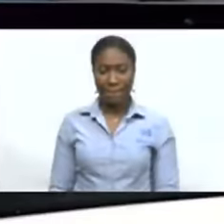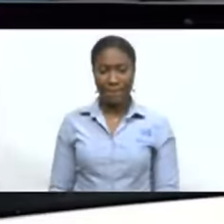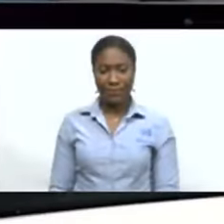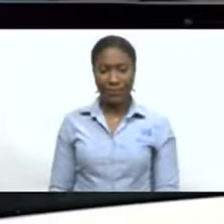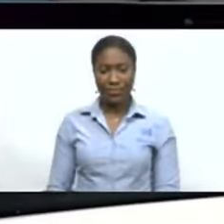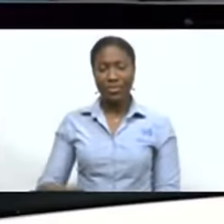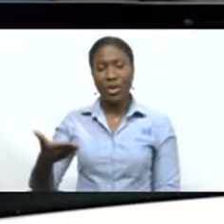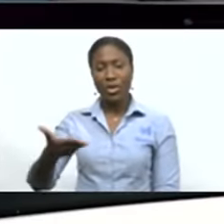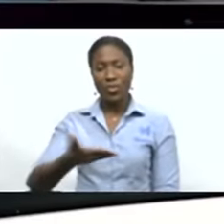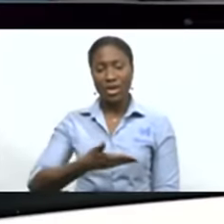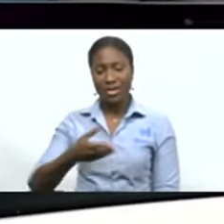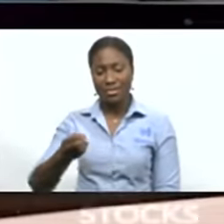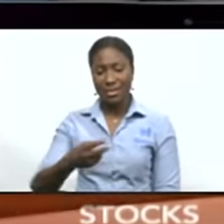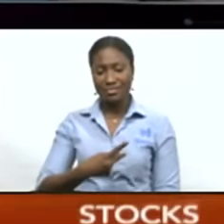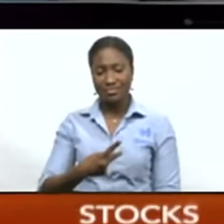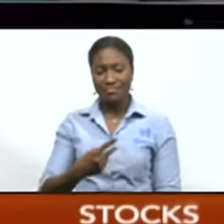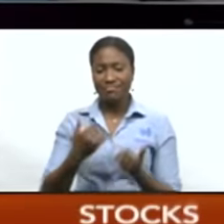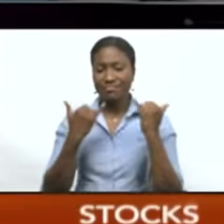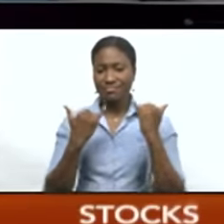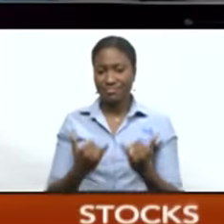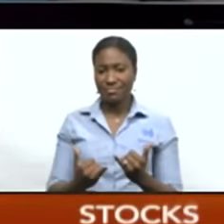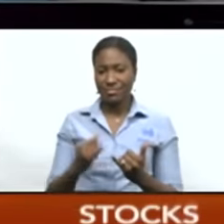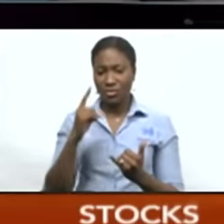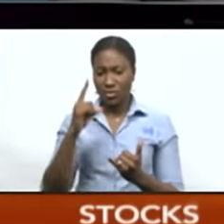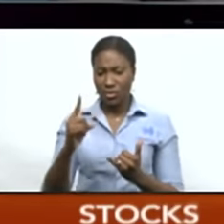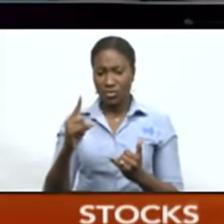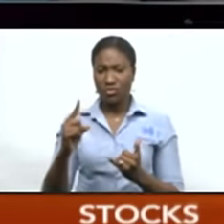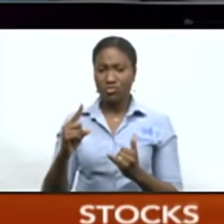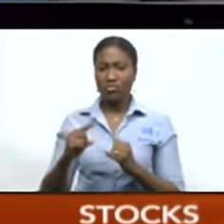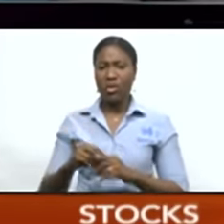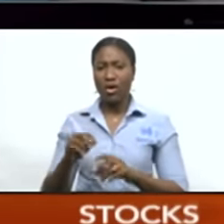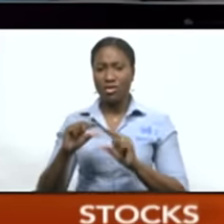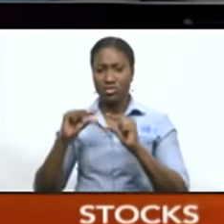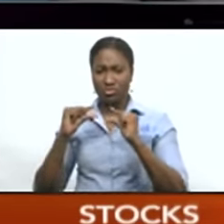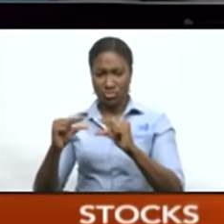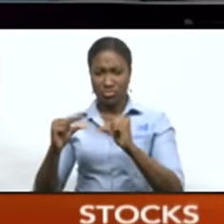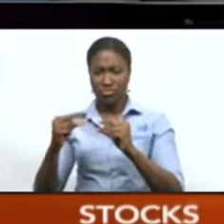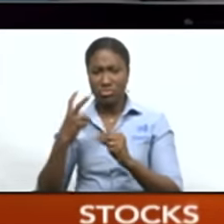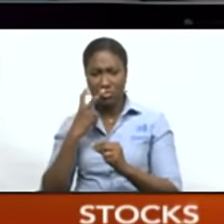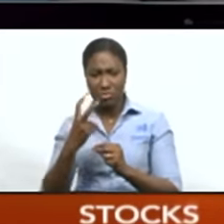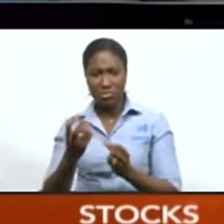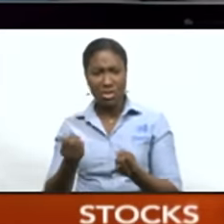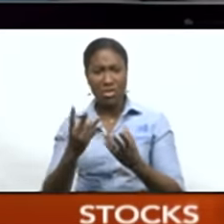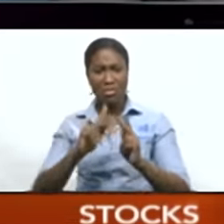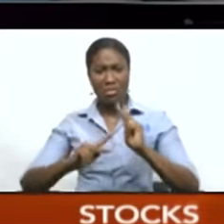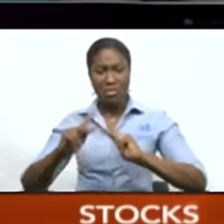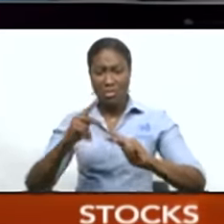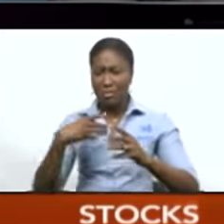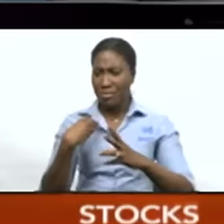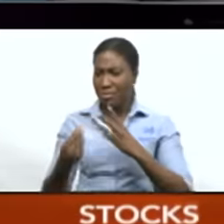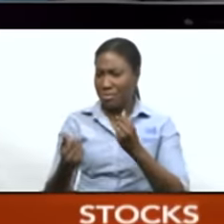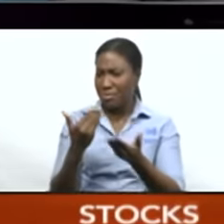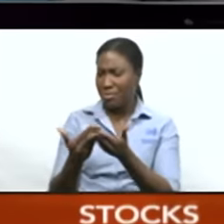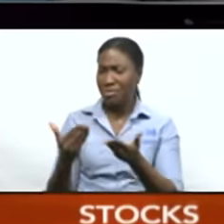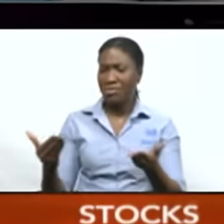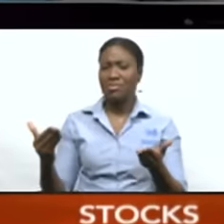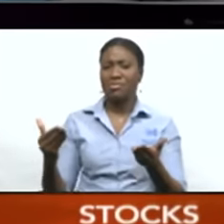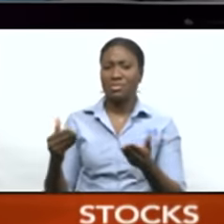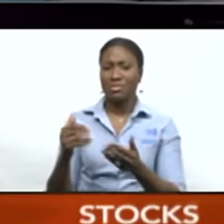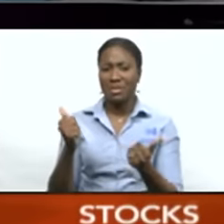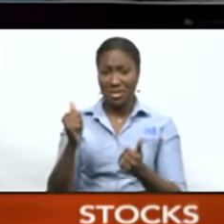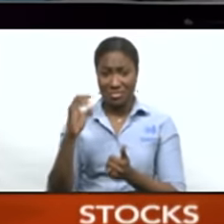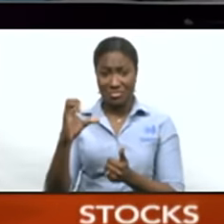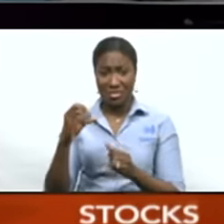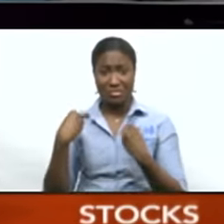Welcome back. A leading fast food chain saw an uptick in sales of cold drinks during the recent heat wave. And Ian Gooding Edgel